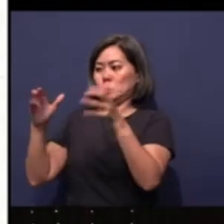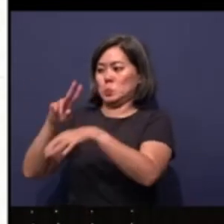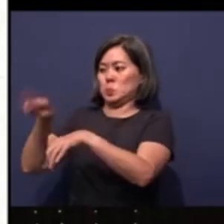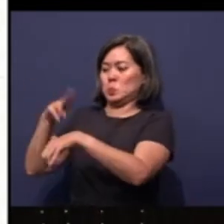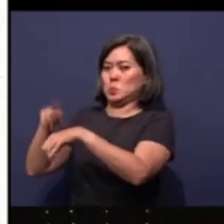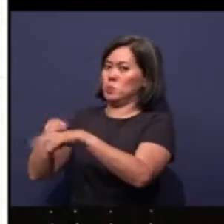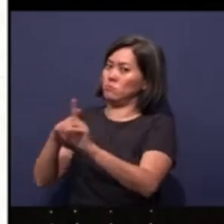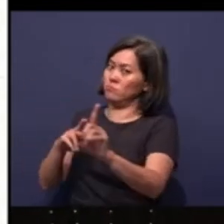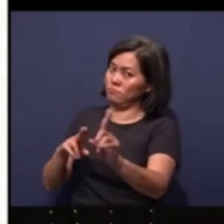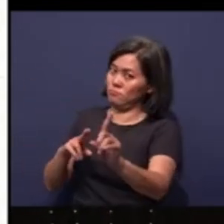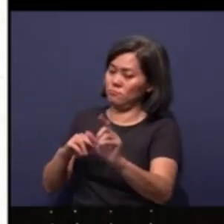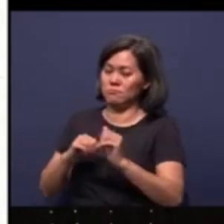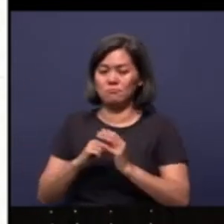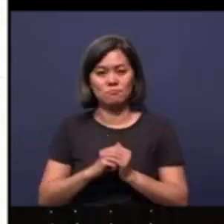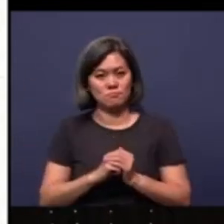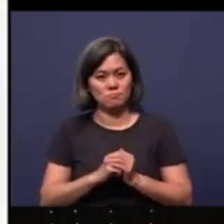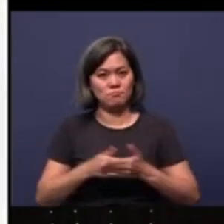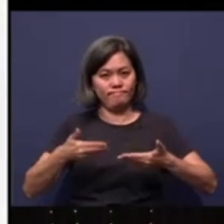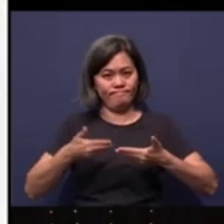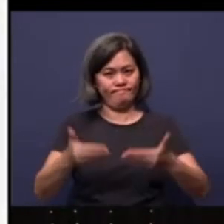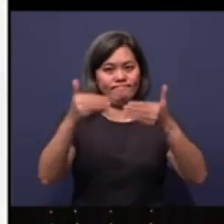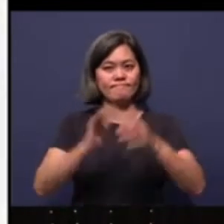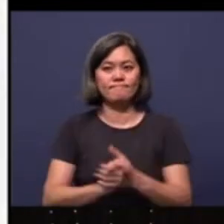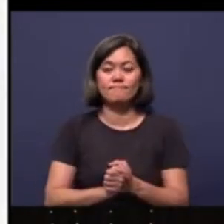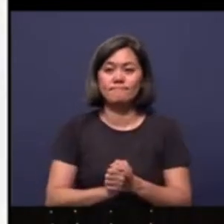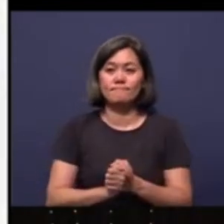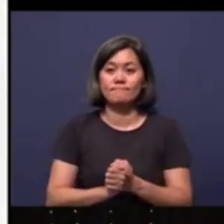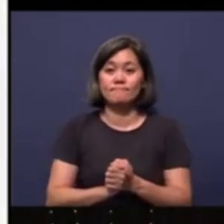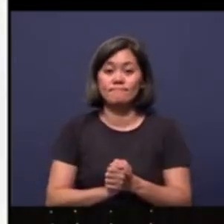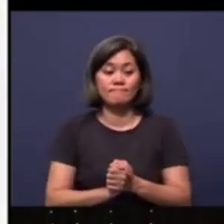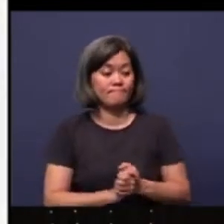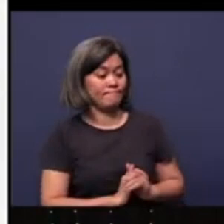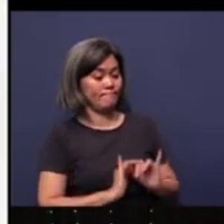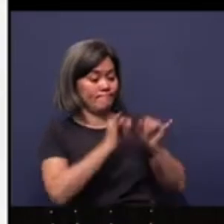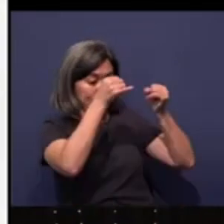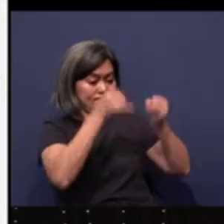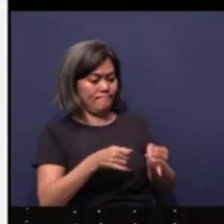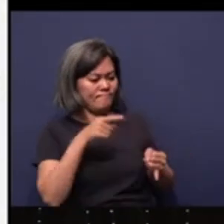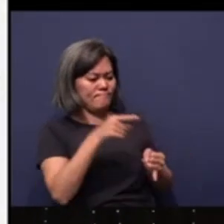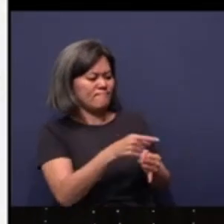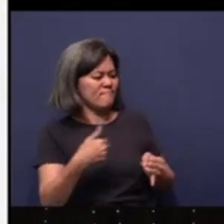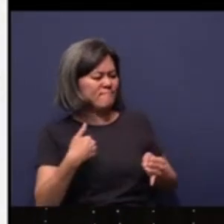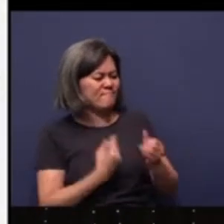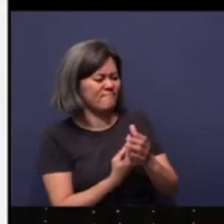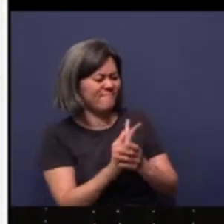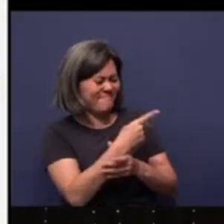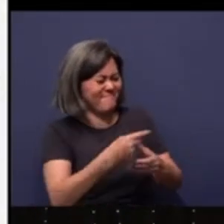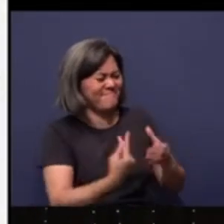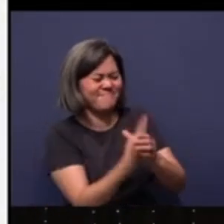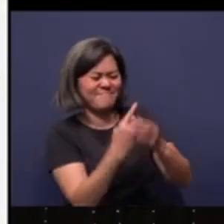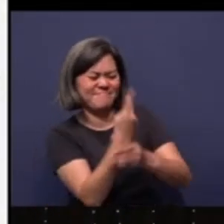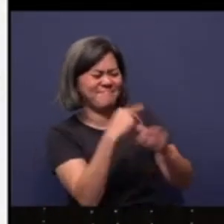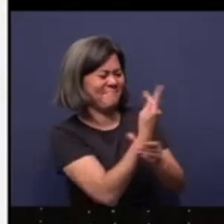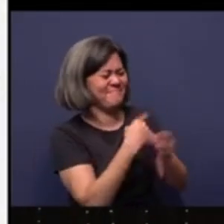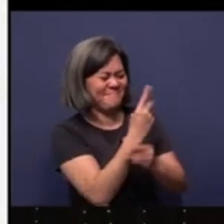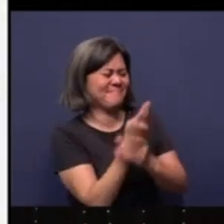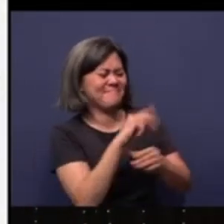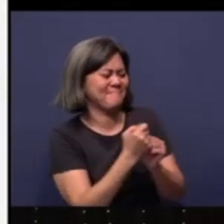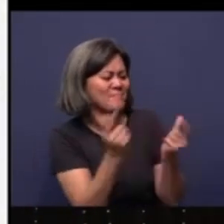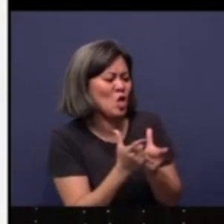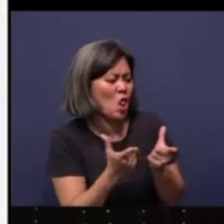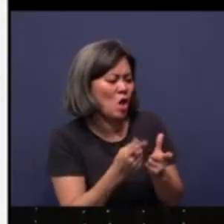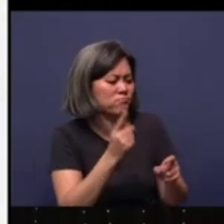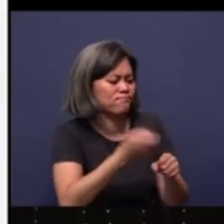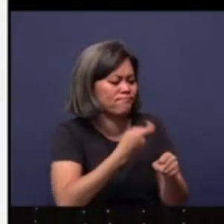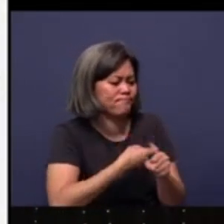So hang on to your horses. Let's go. To the individual, you have planted much. Plant, plant, plant, plant, plant, And you